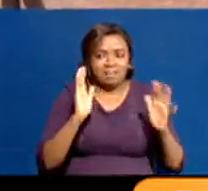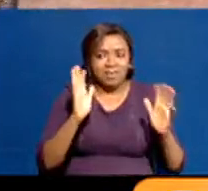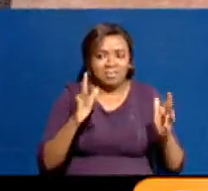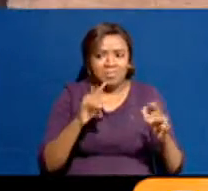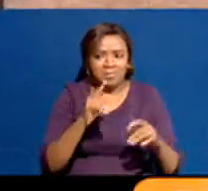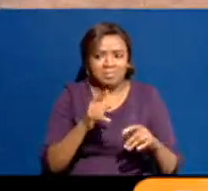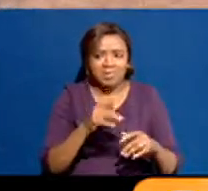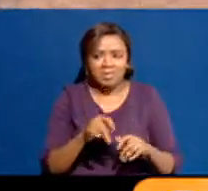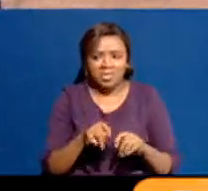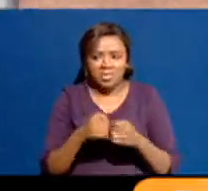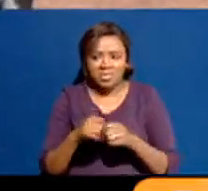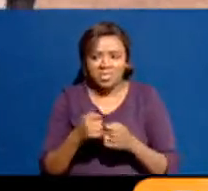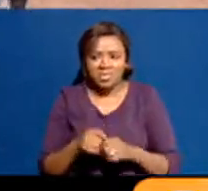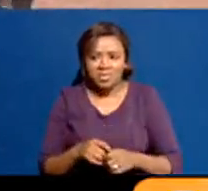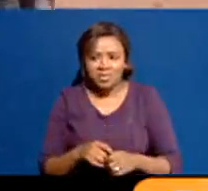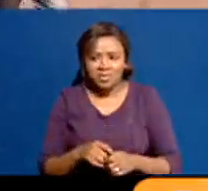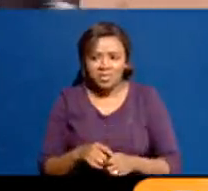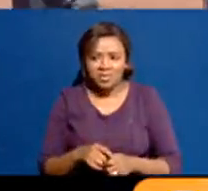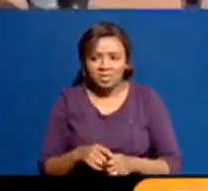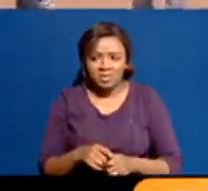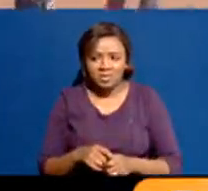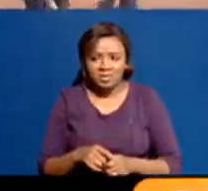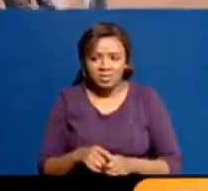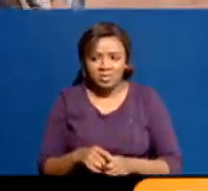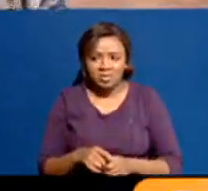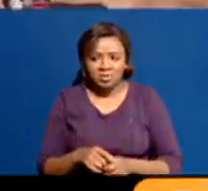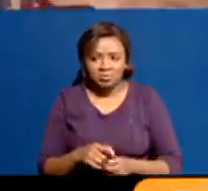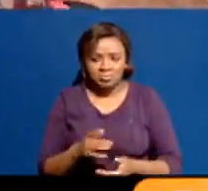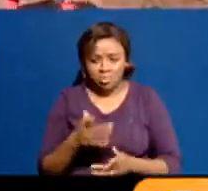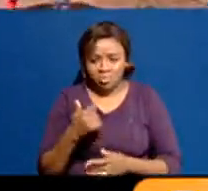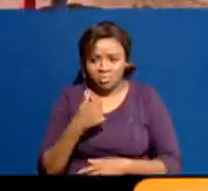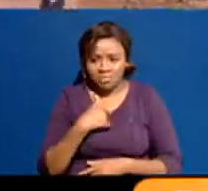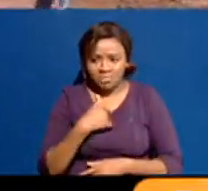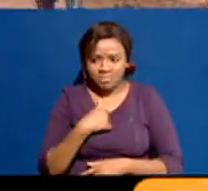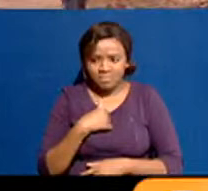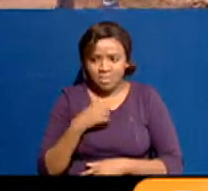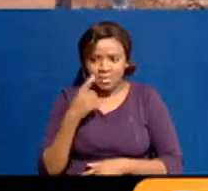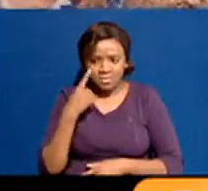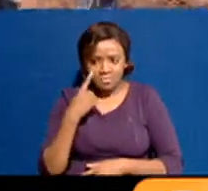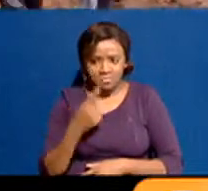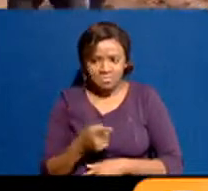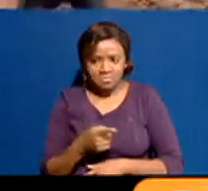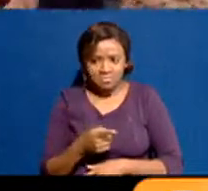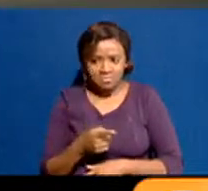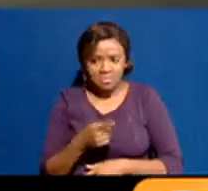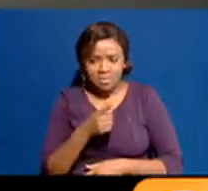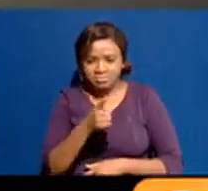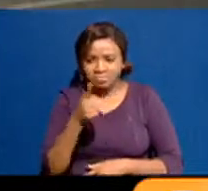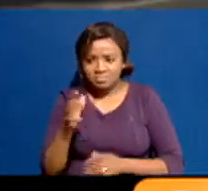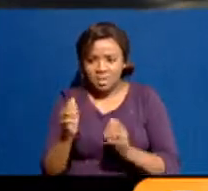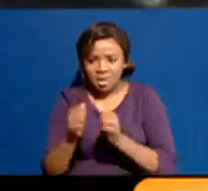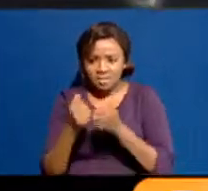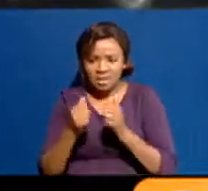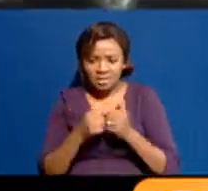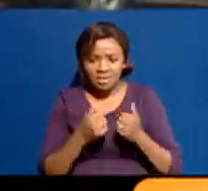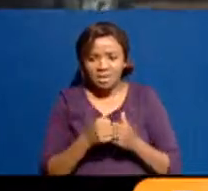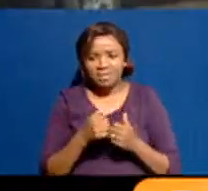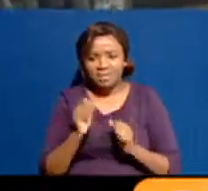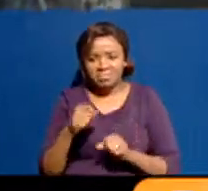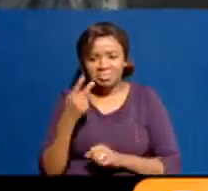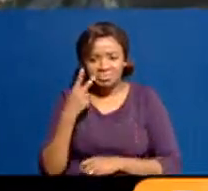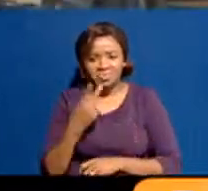from where I was, from where I stand and looking at, you what was happening around, you start seeing the patterns.